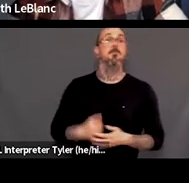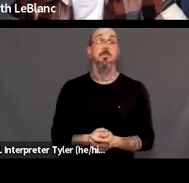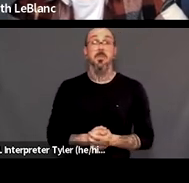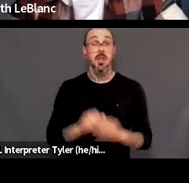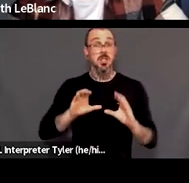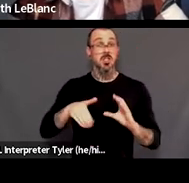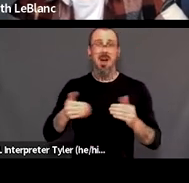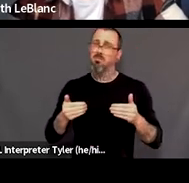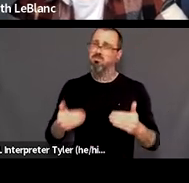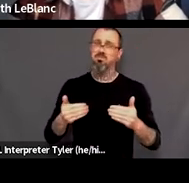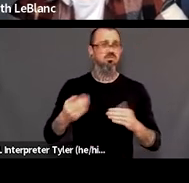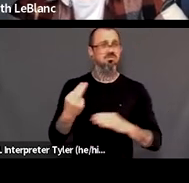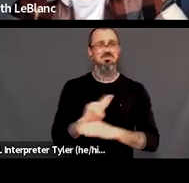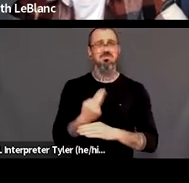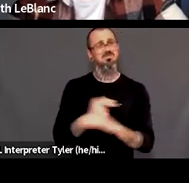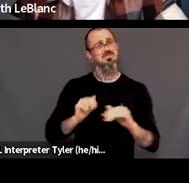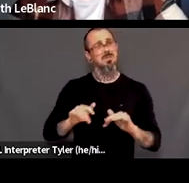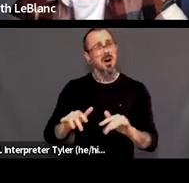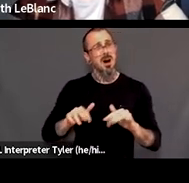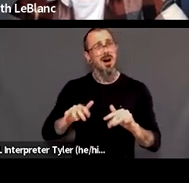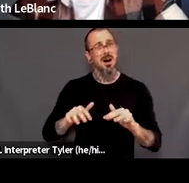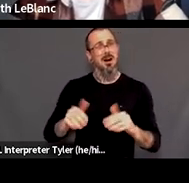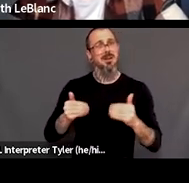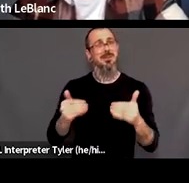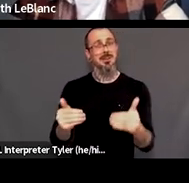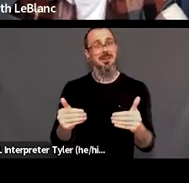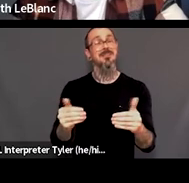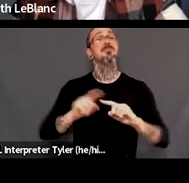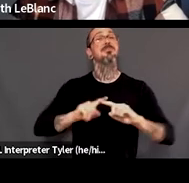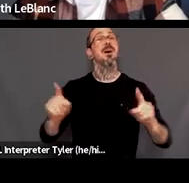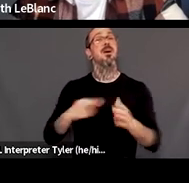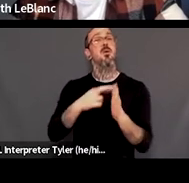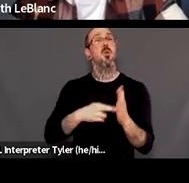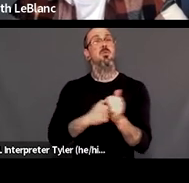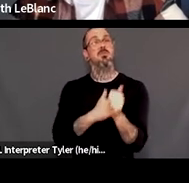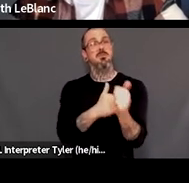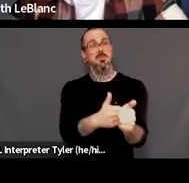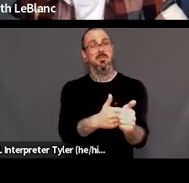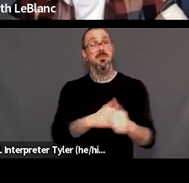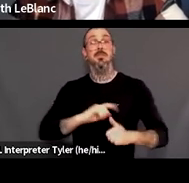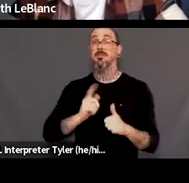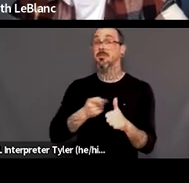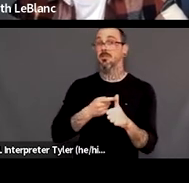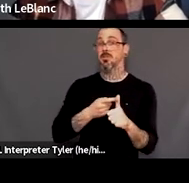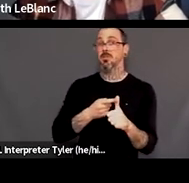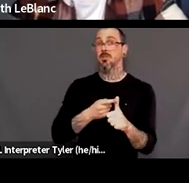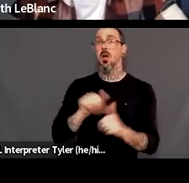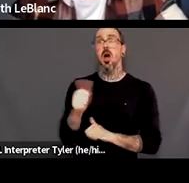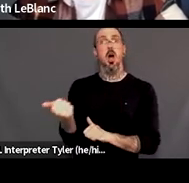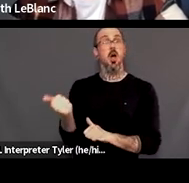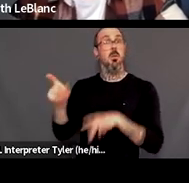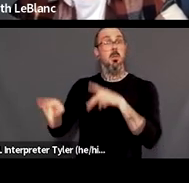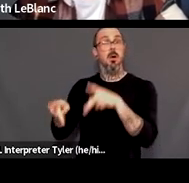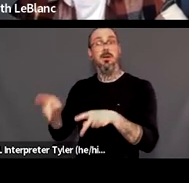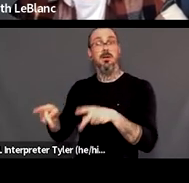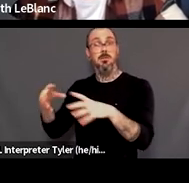during this event however we ask that everyone adheres to these following guidelines the first one please do not ask other participants for personal